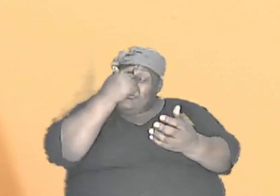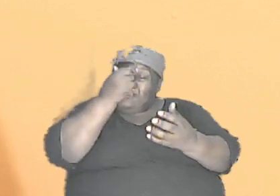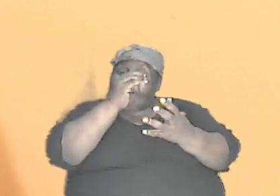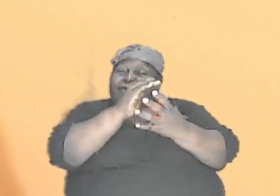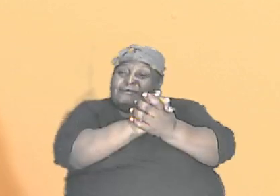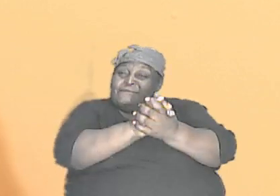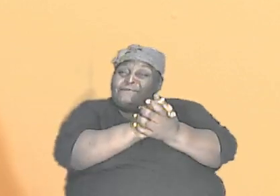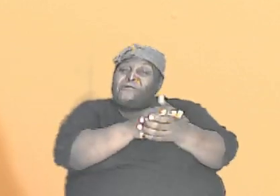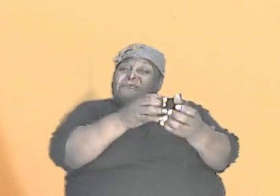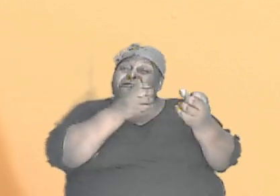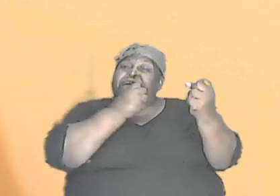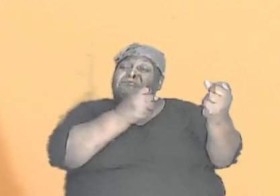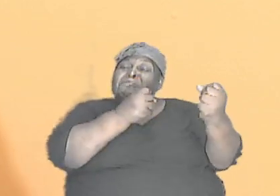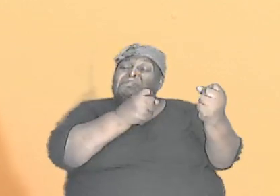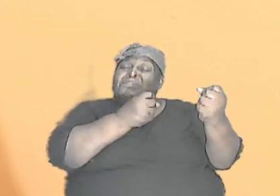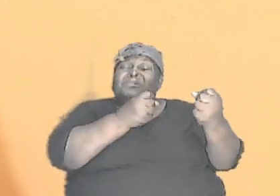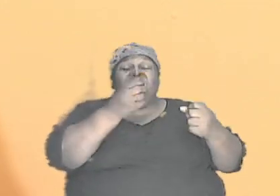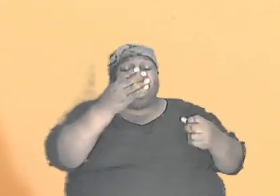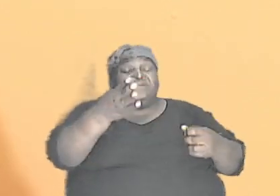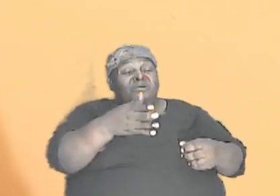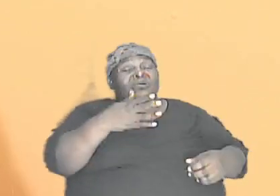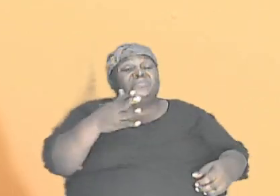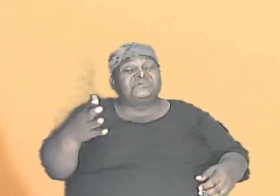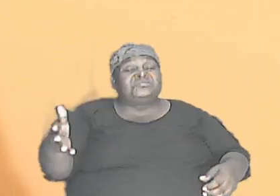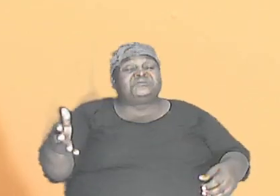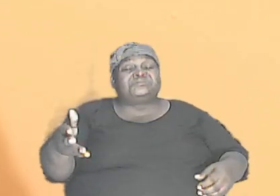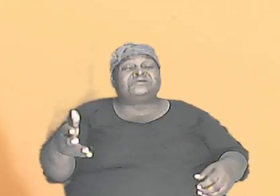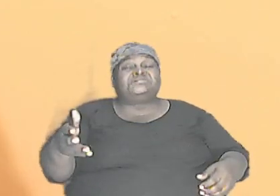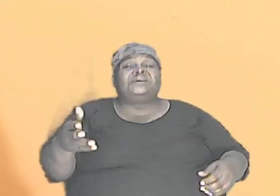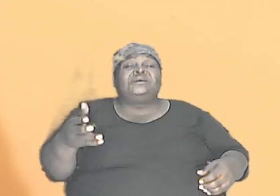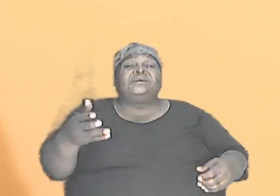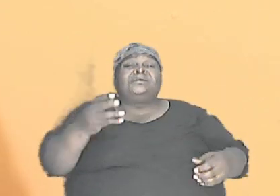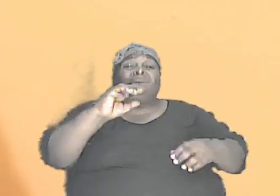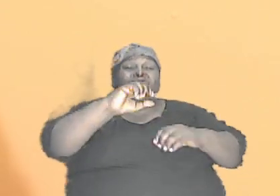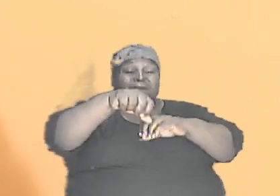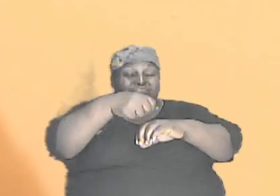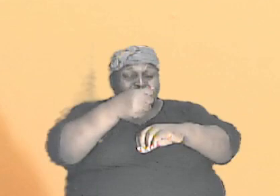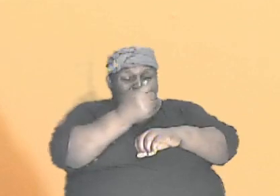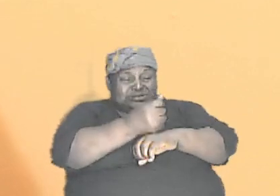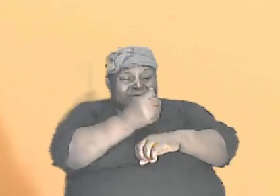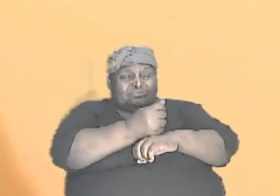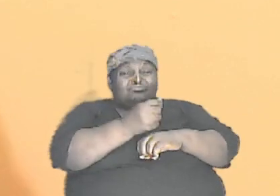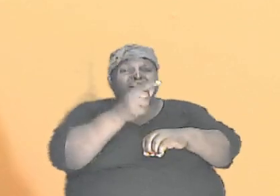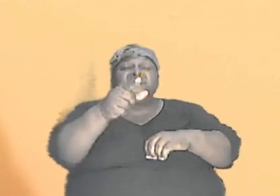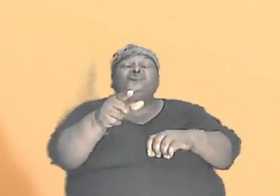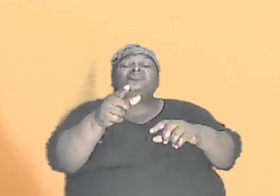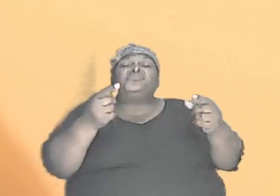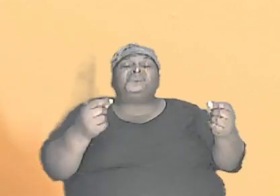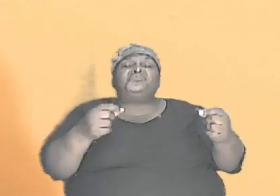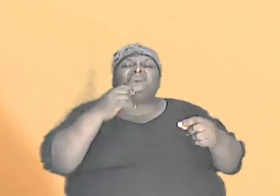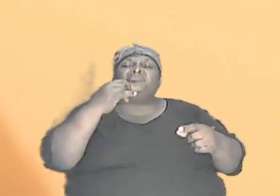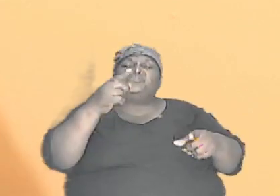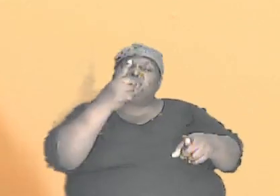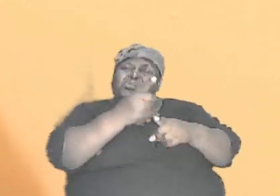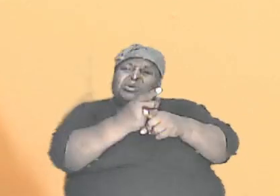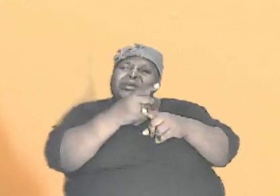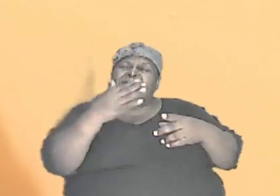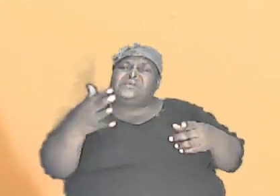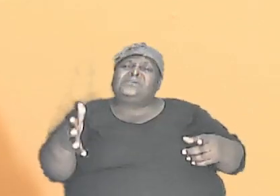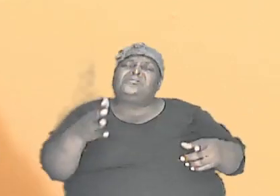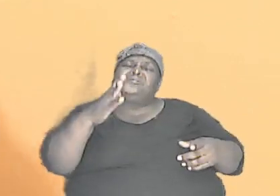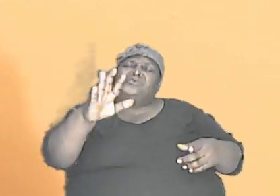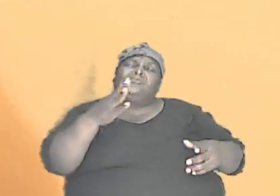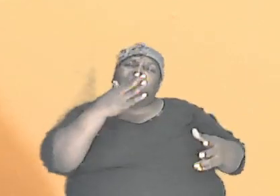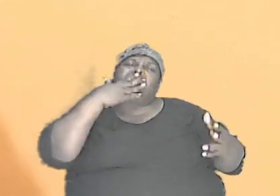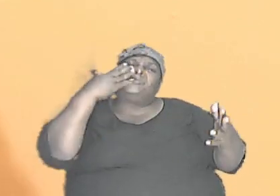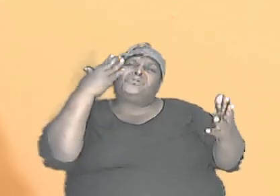things that are well established. You are doing the right thing. You are on good ground.